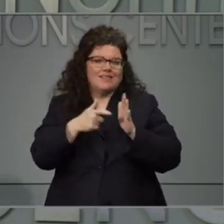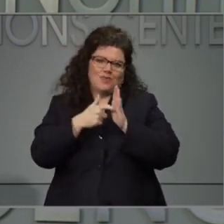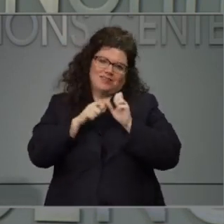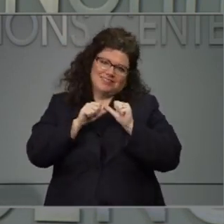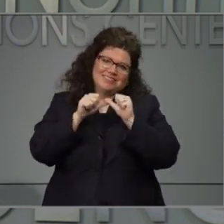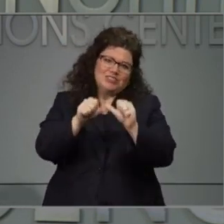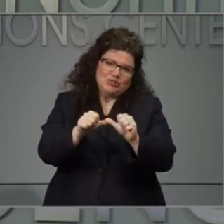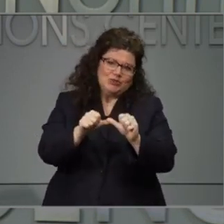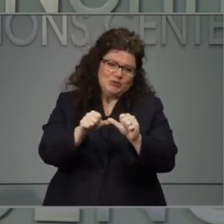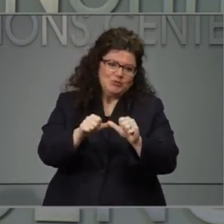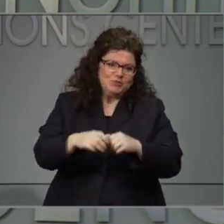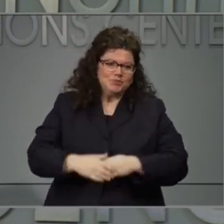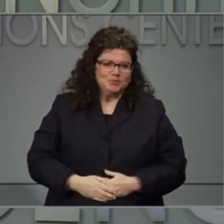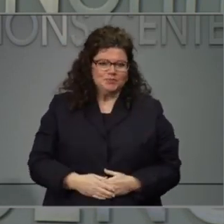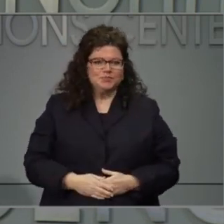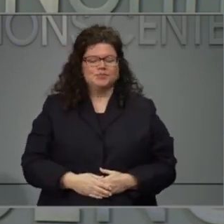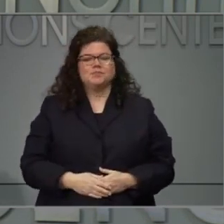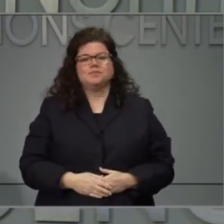Next question.